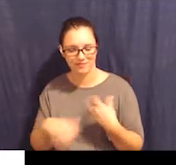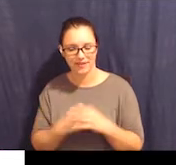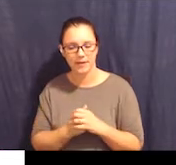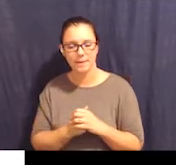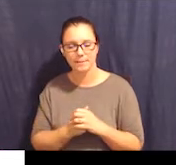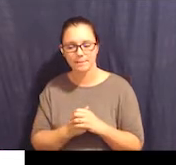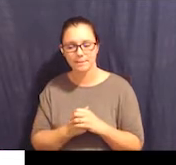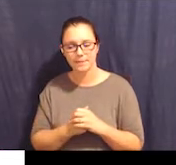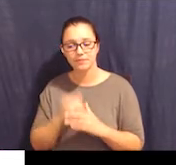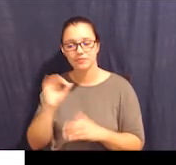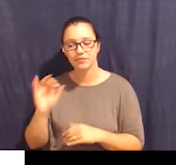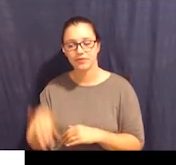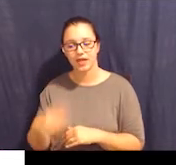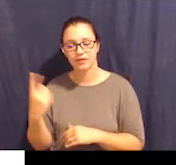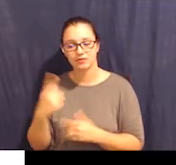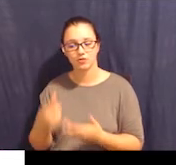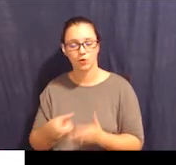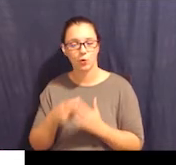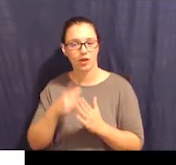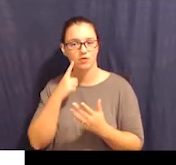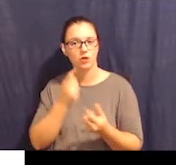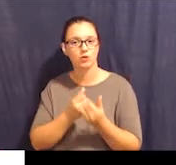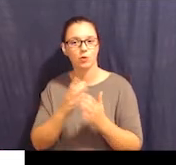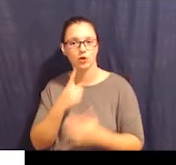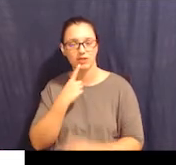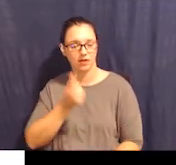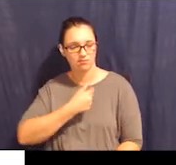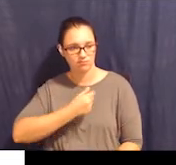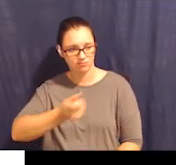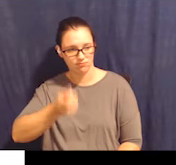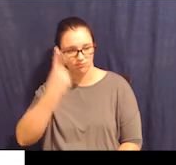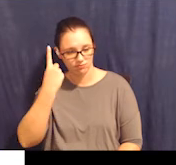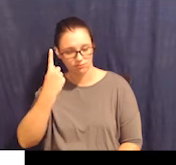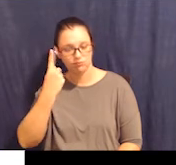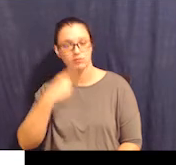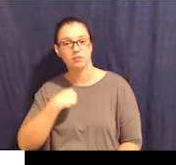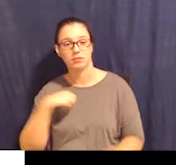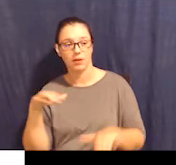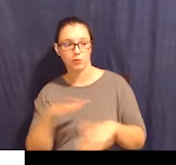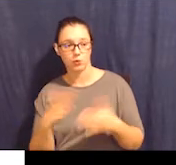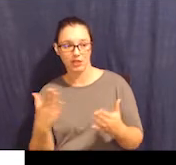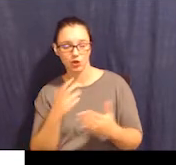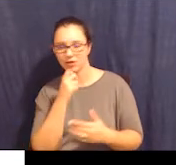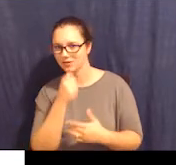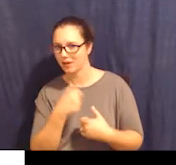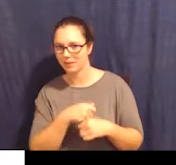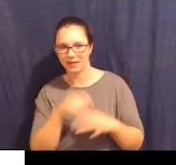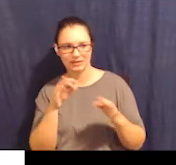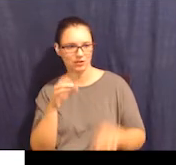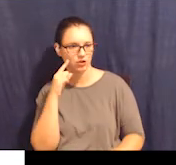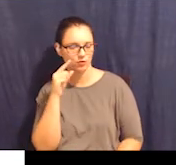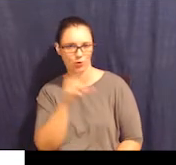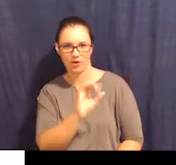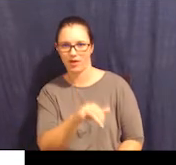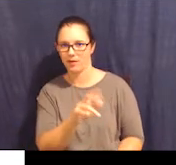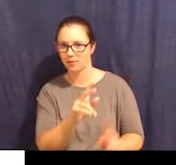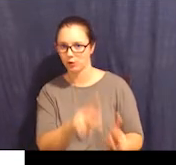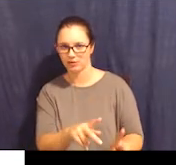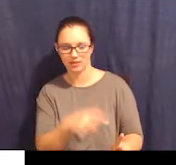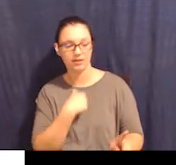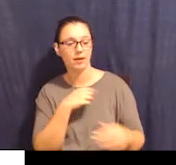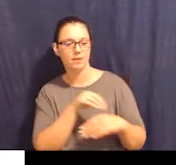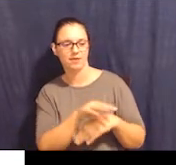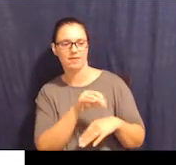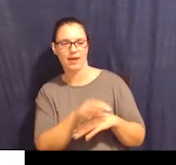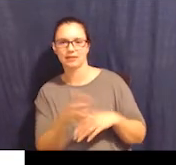that what I'm doing here is not making decisions for the person that I'm giving advice. And I understand that if I do something bad